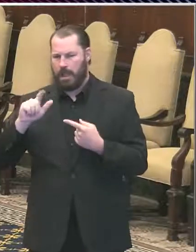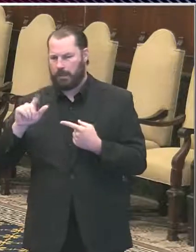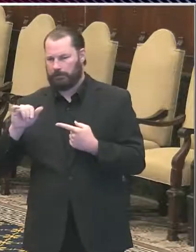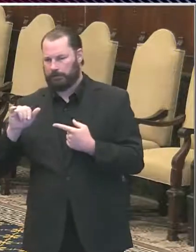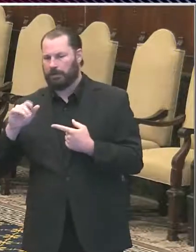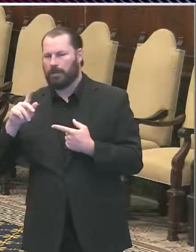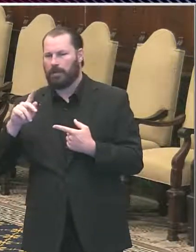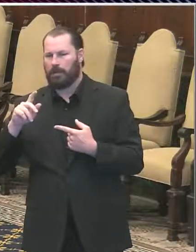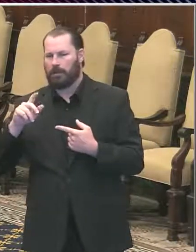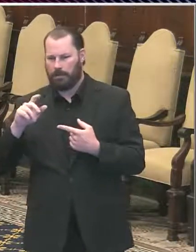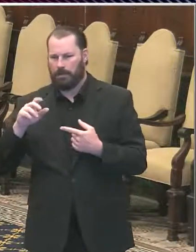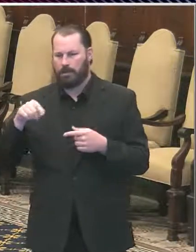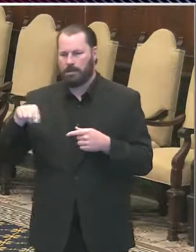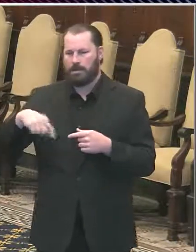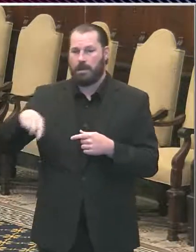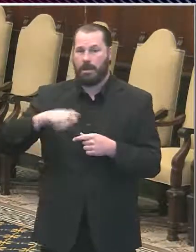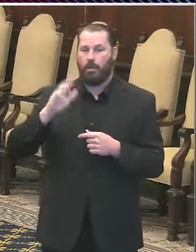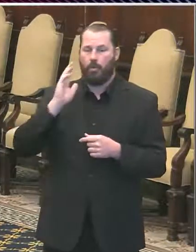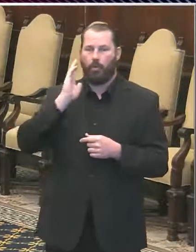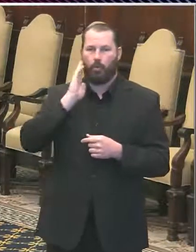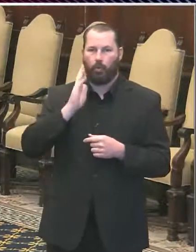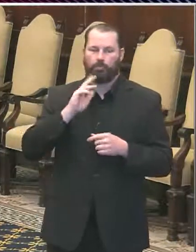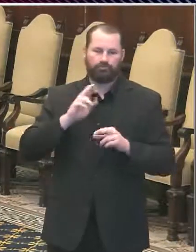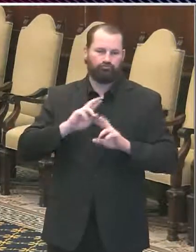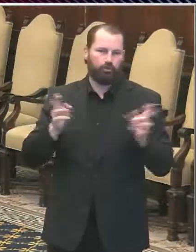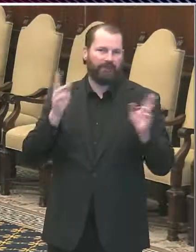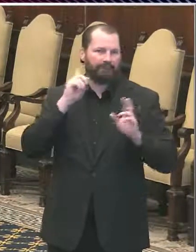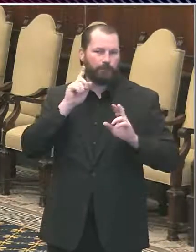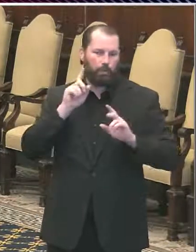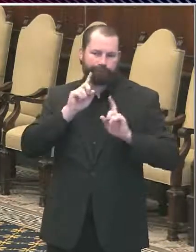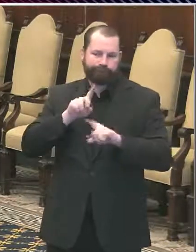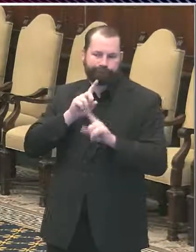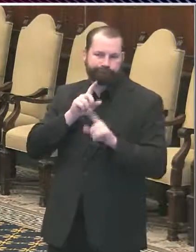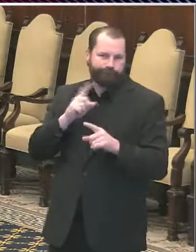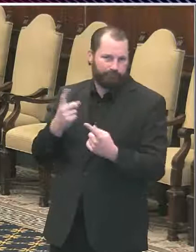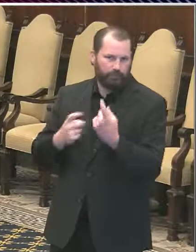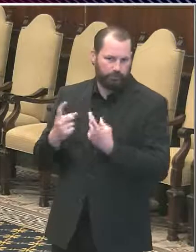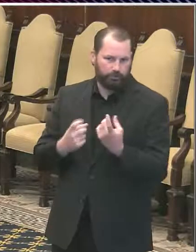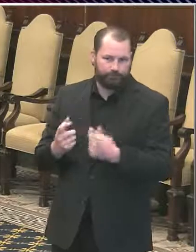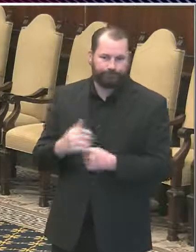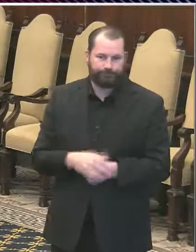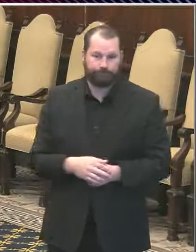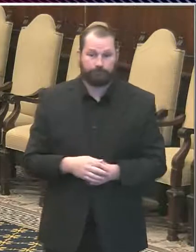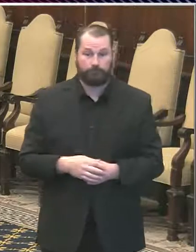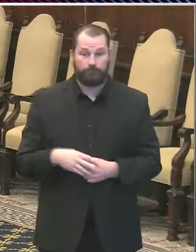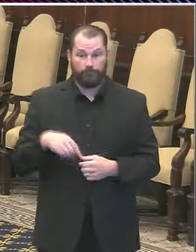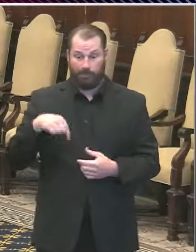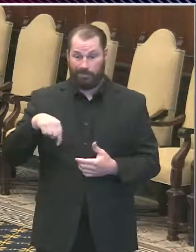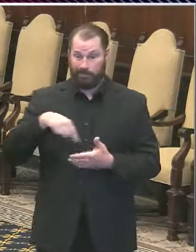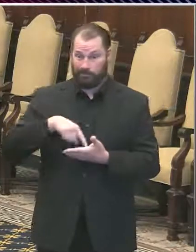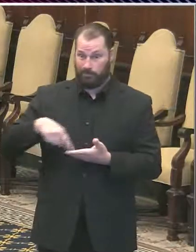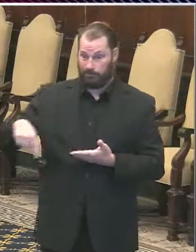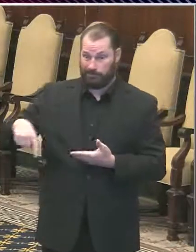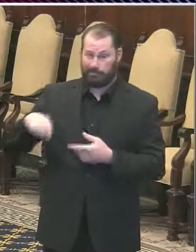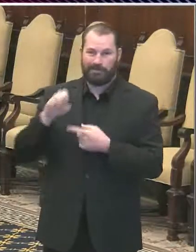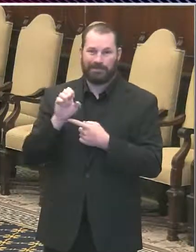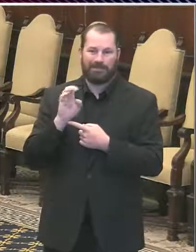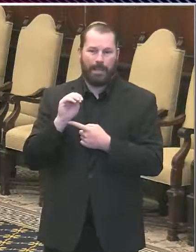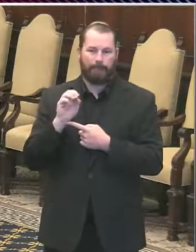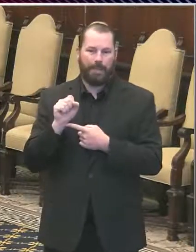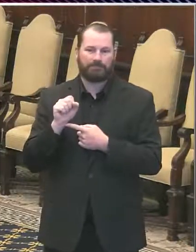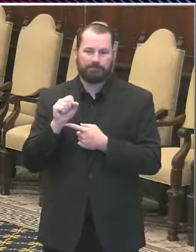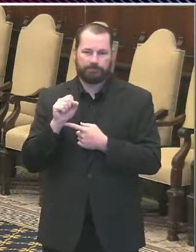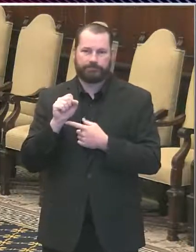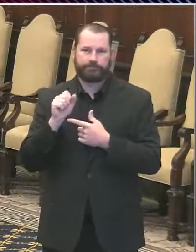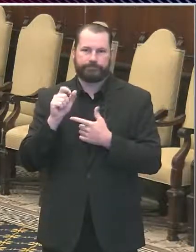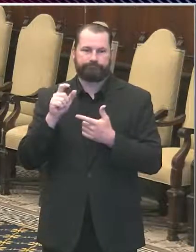medical technicians deserve this appreciation every week, but never more so than right now. The EMS Division of the Philadelphia Fire Department is always